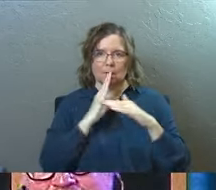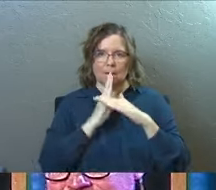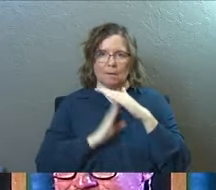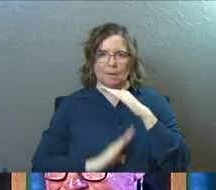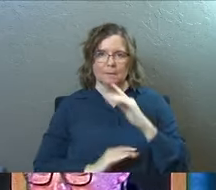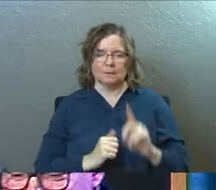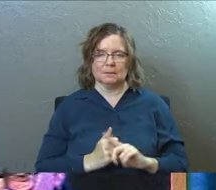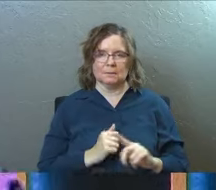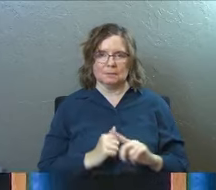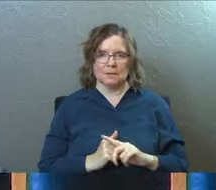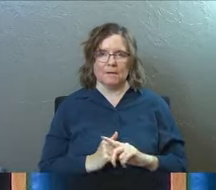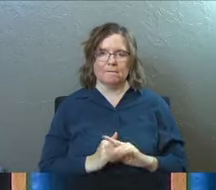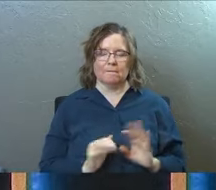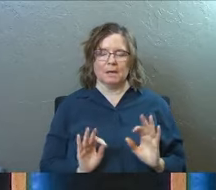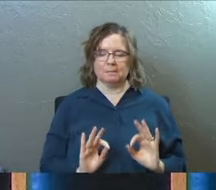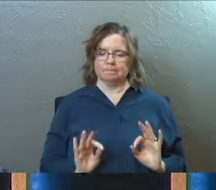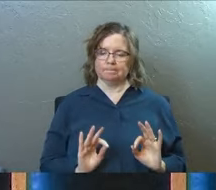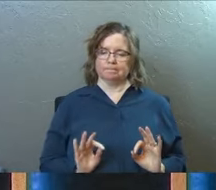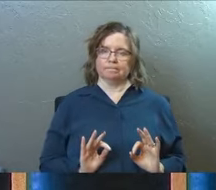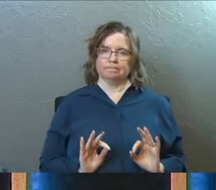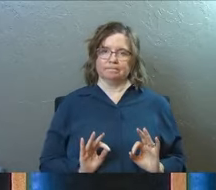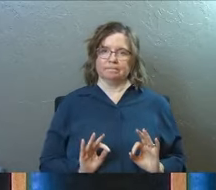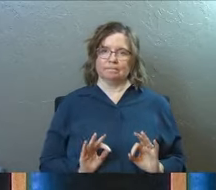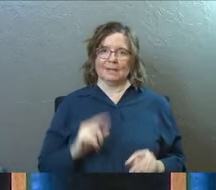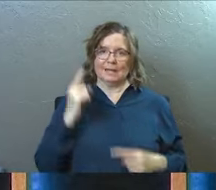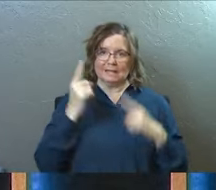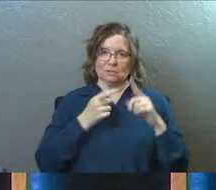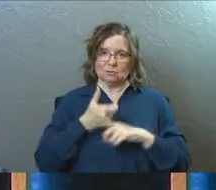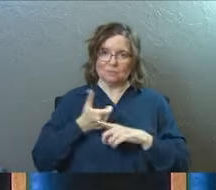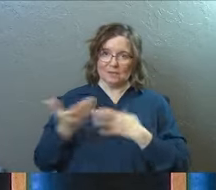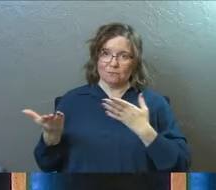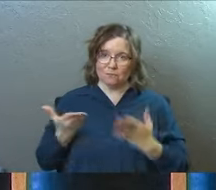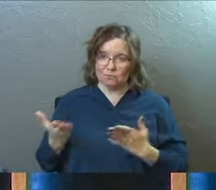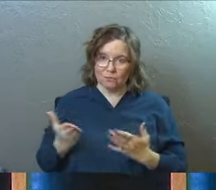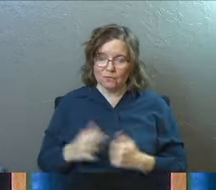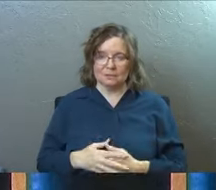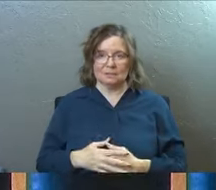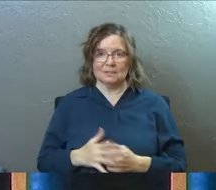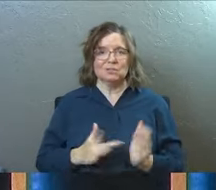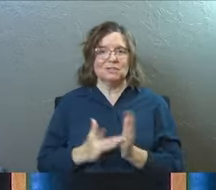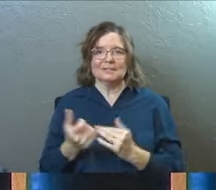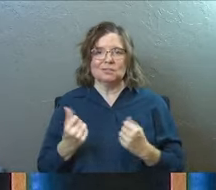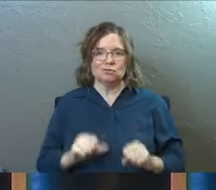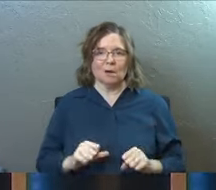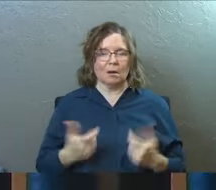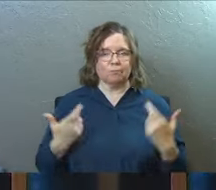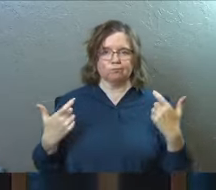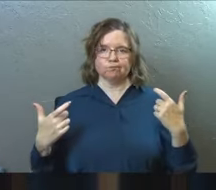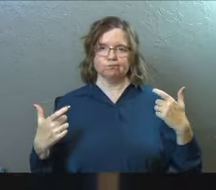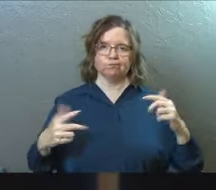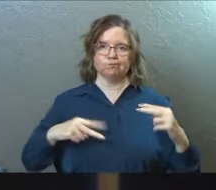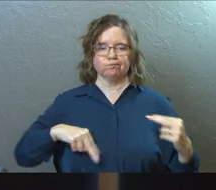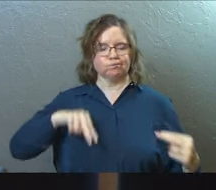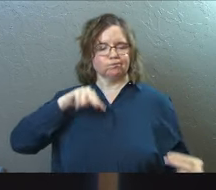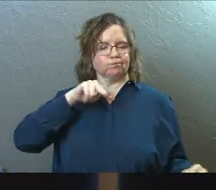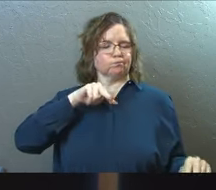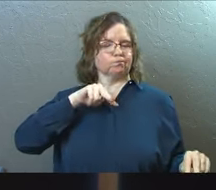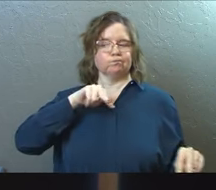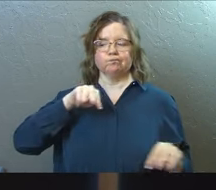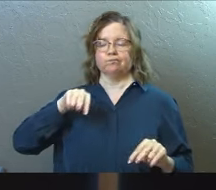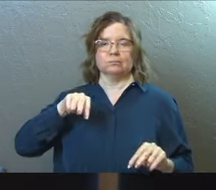being made in human likeness. He's saying Jesus didn't try to be higher than.